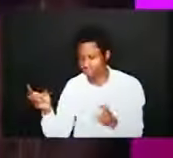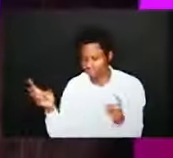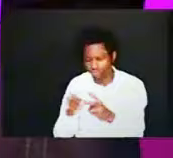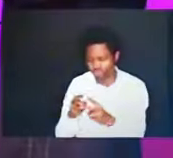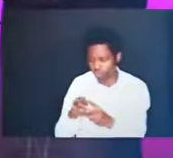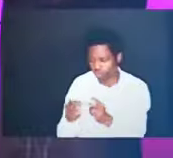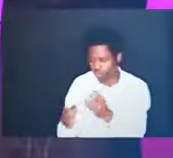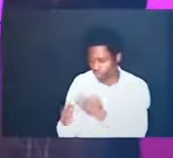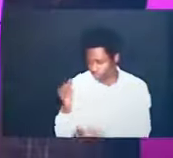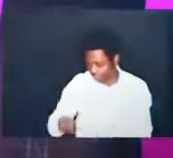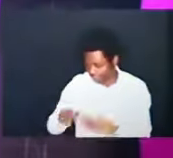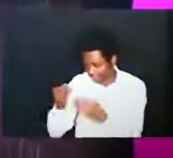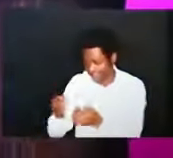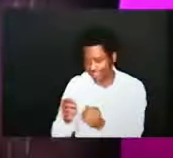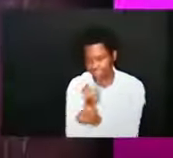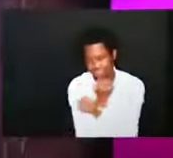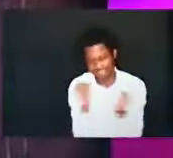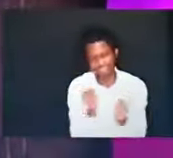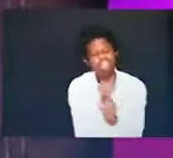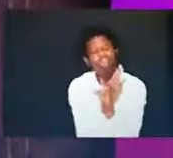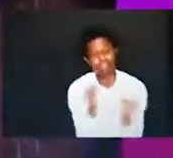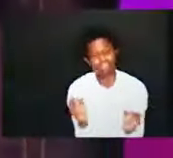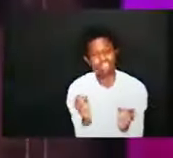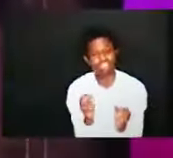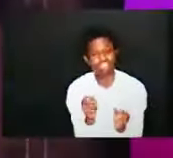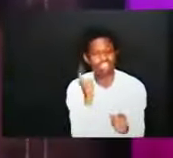and he doesn't want to own anyone